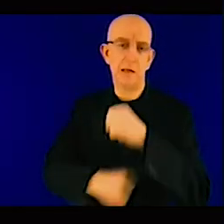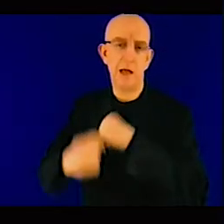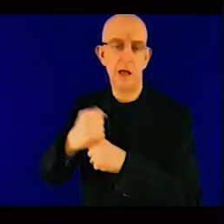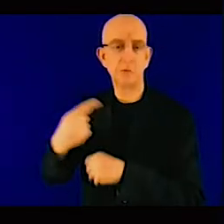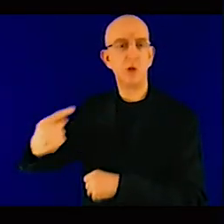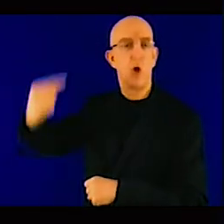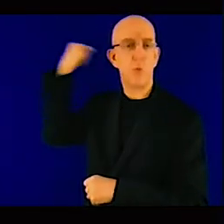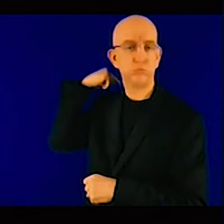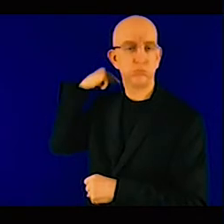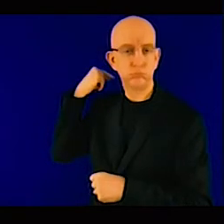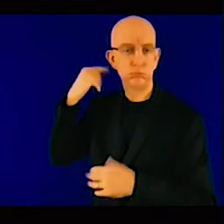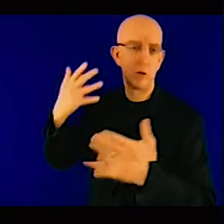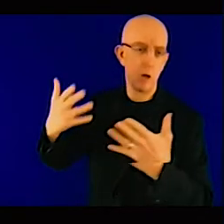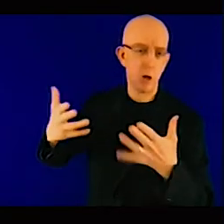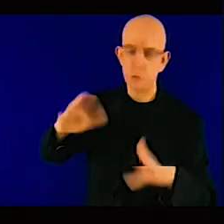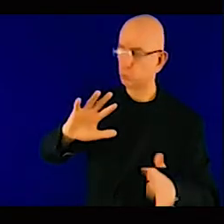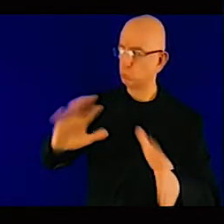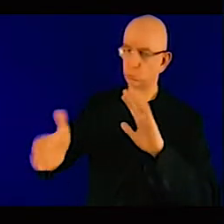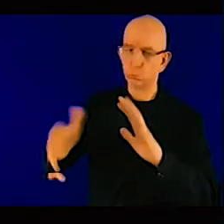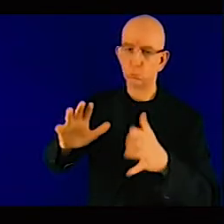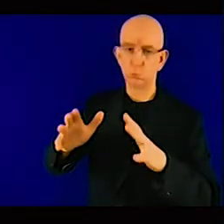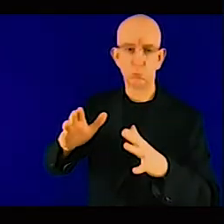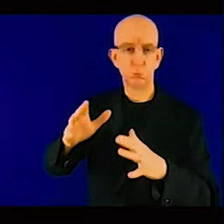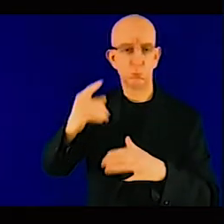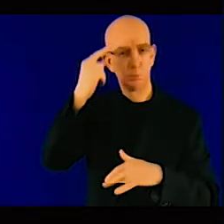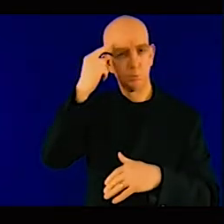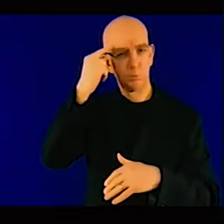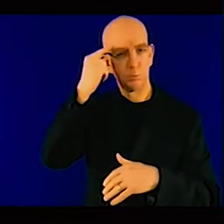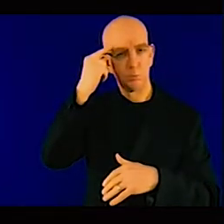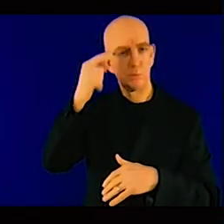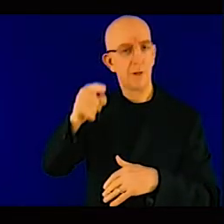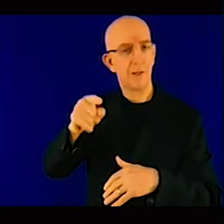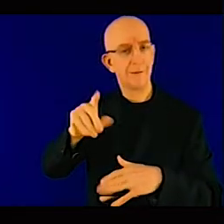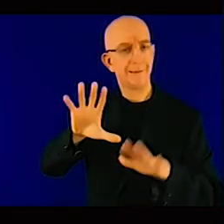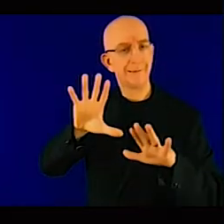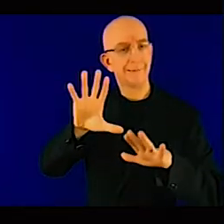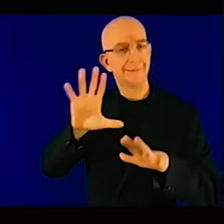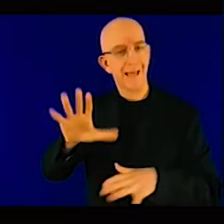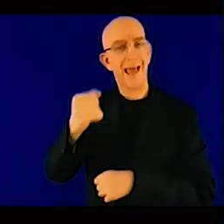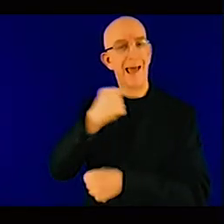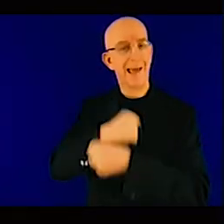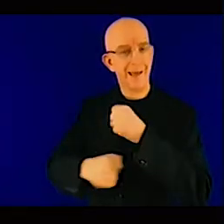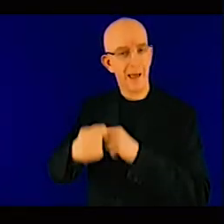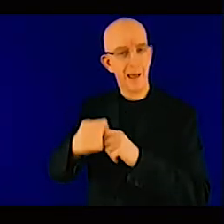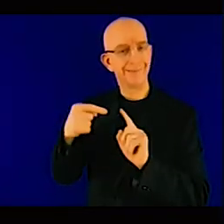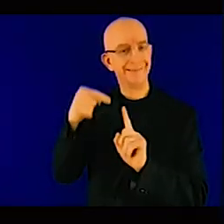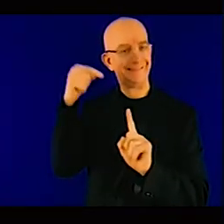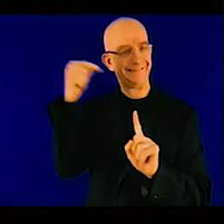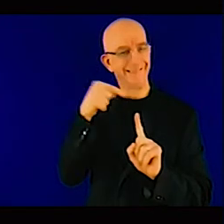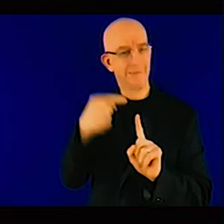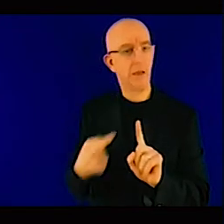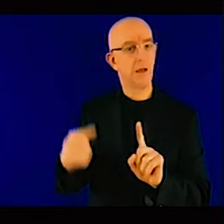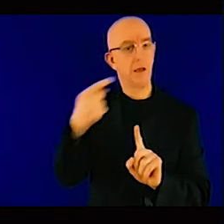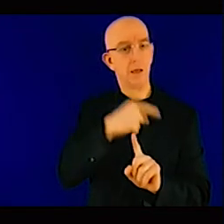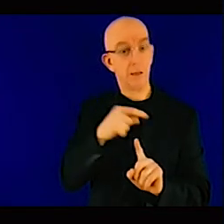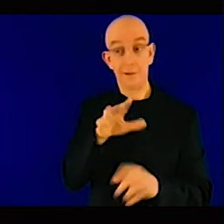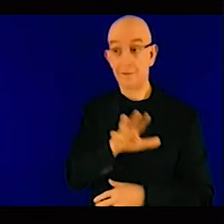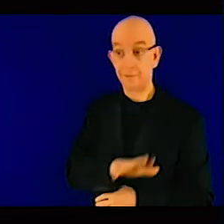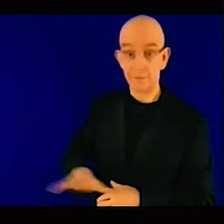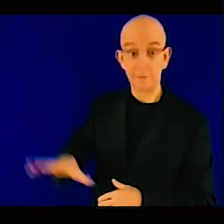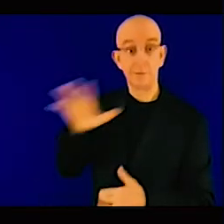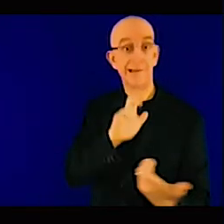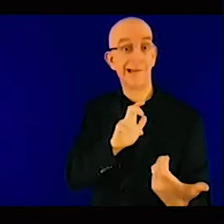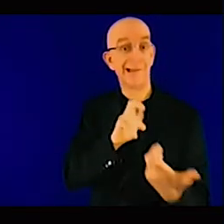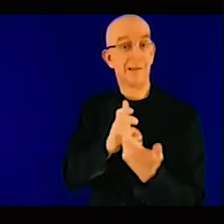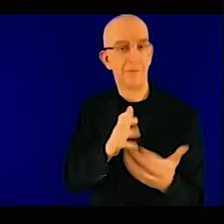adaptation plans of actions or the NAPAs have been developed by LDC countries in order